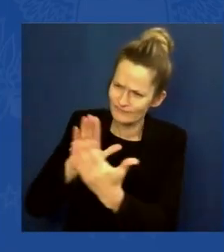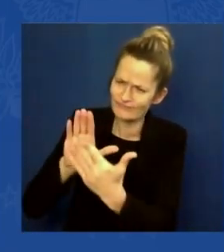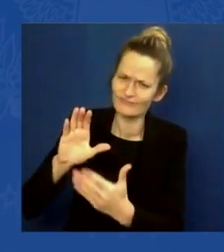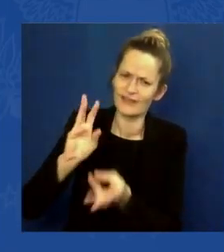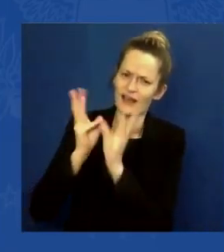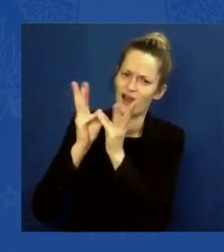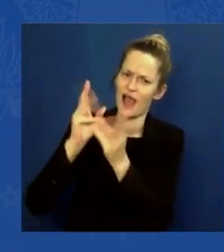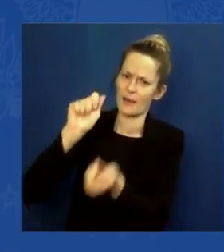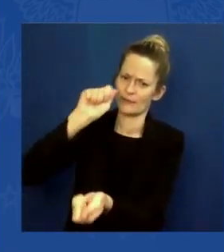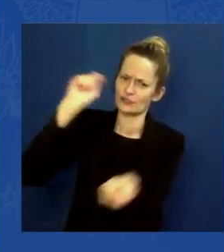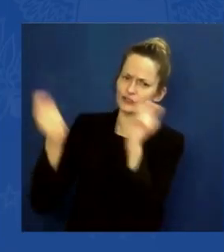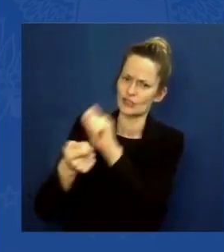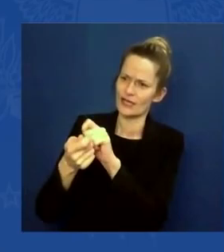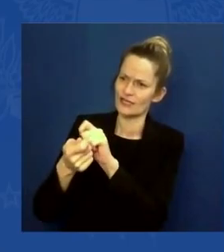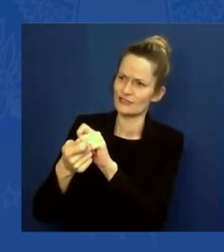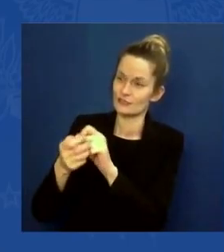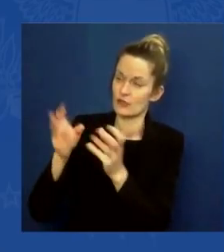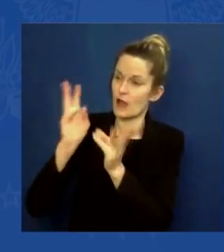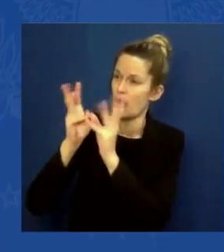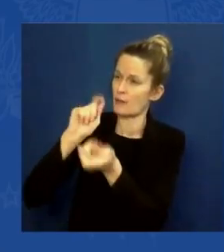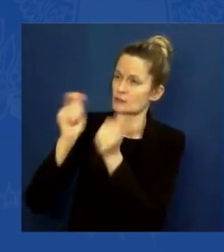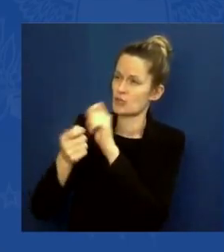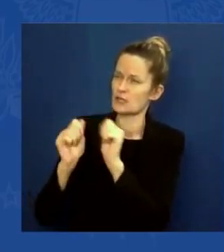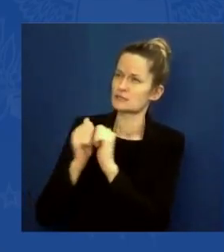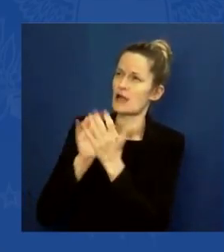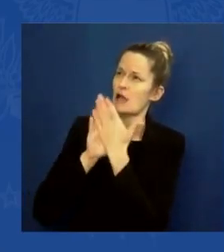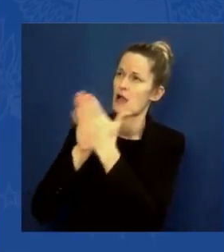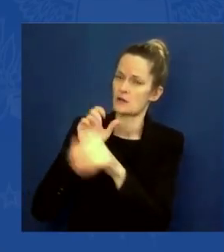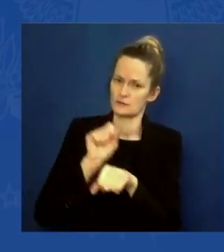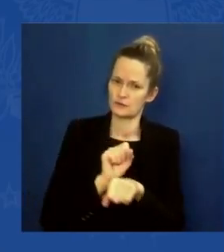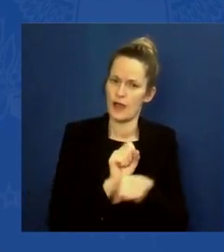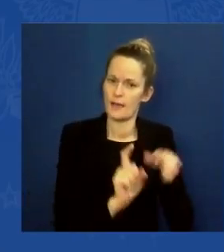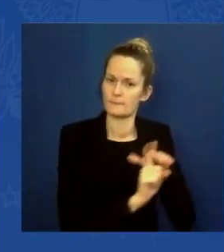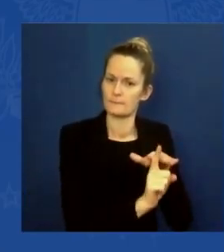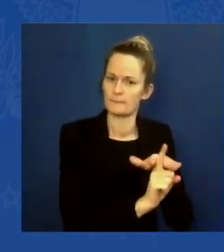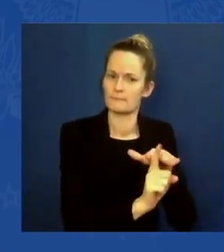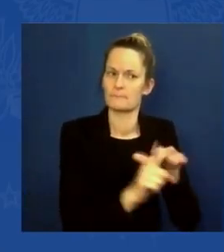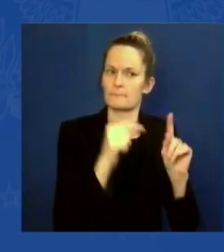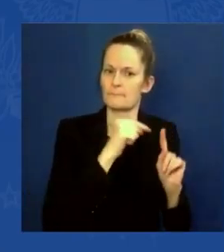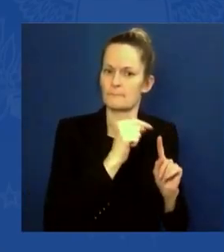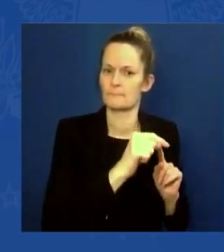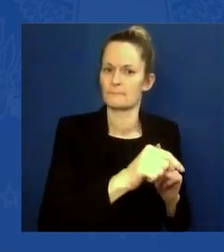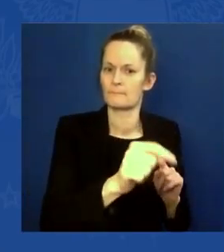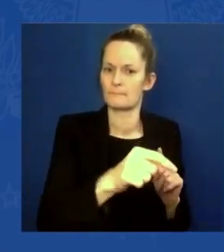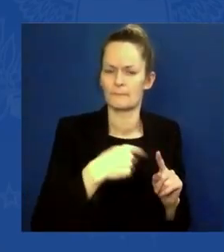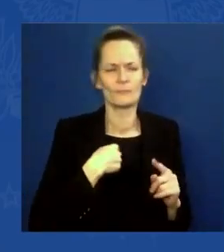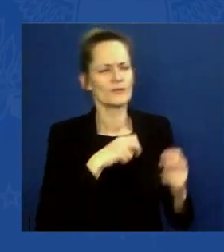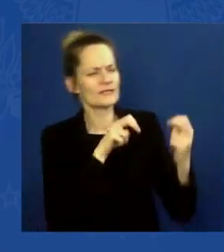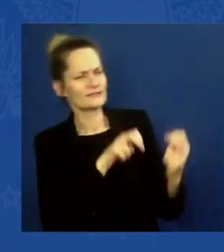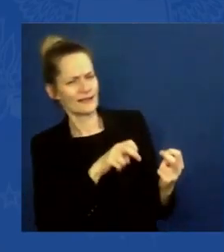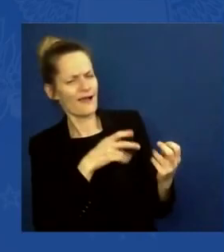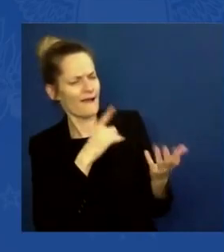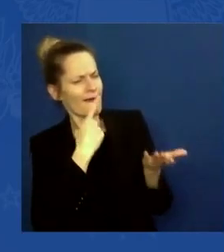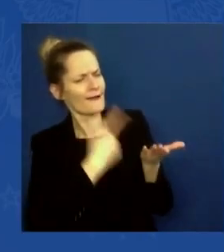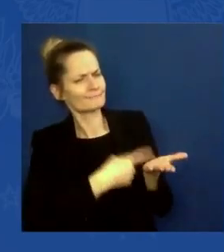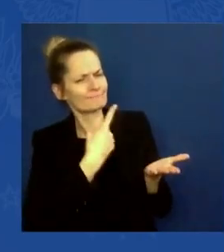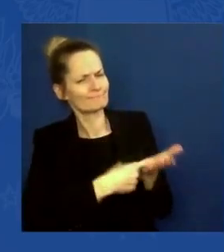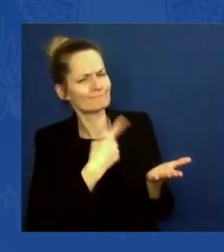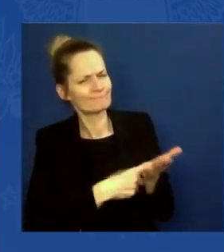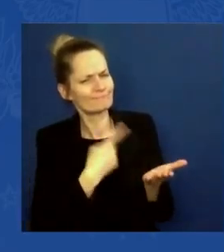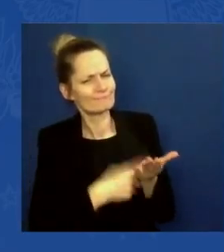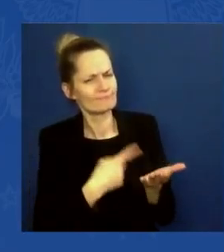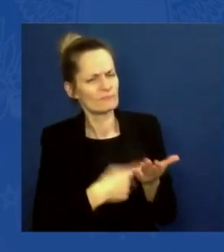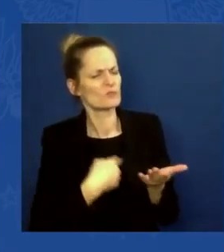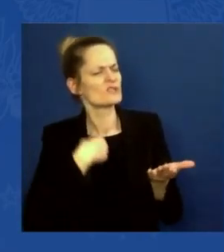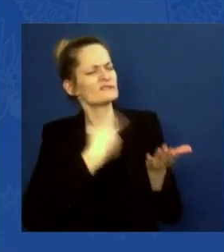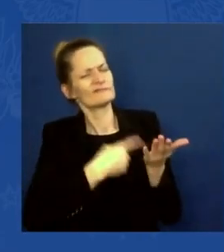And one of the things, by the time I finished, everyone was talking about jobs. It's not about costing jobs. Initially, as you